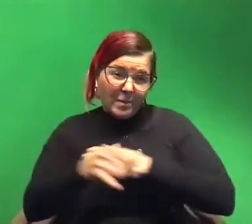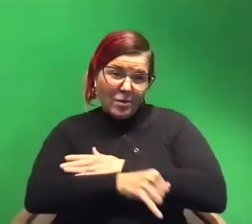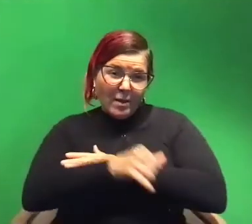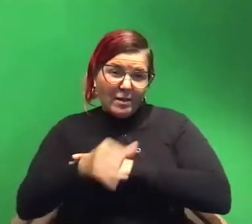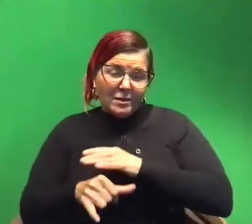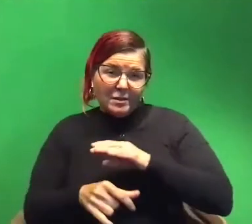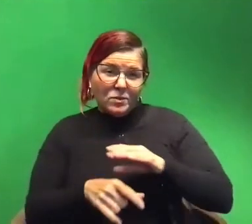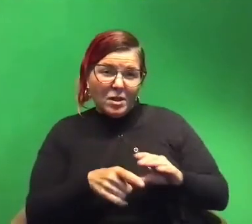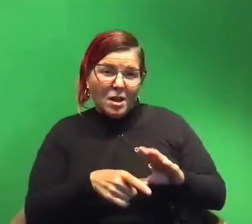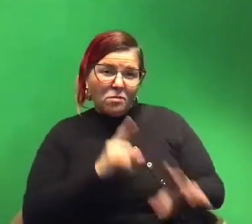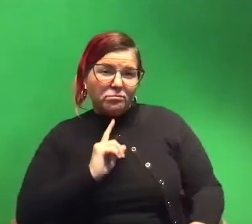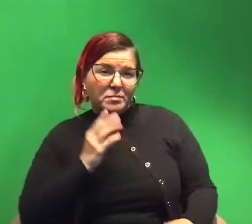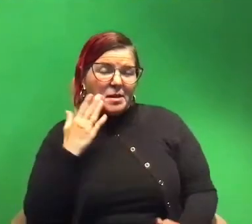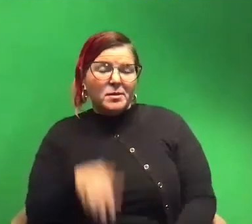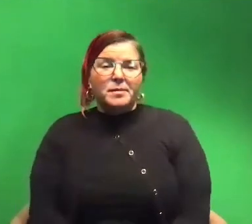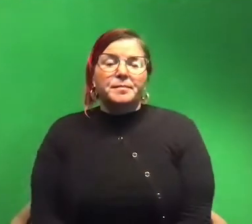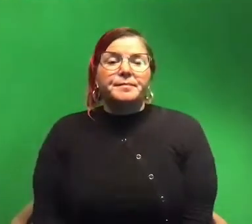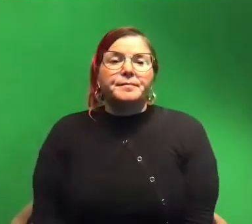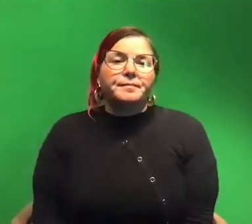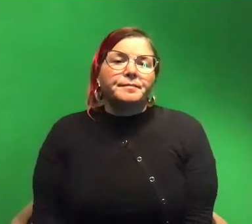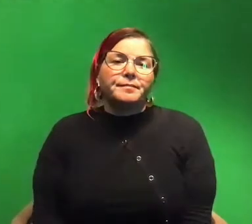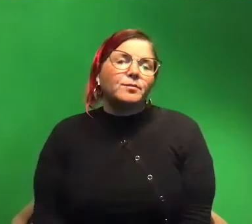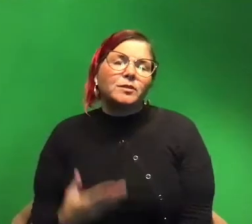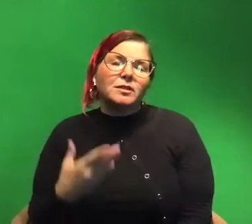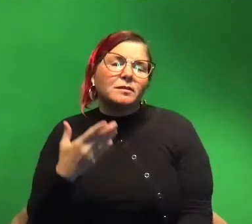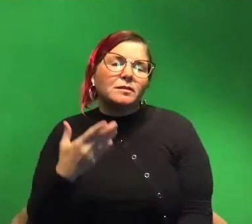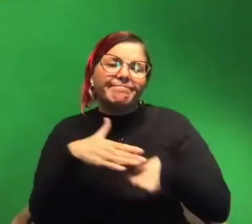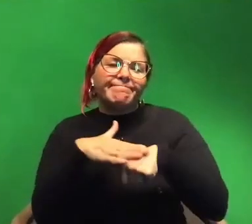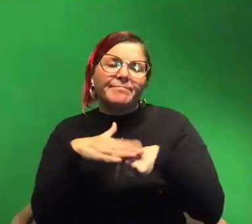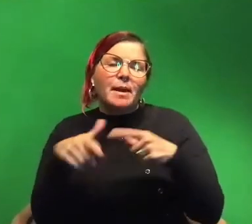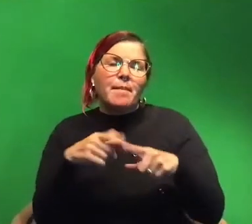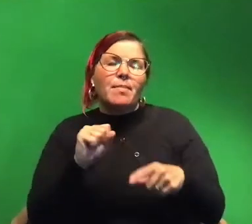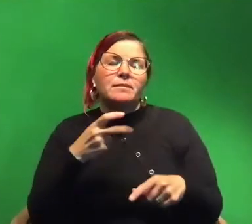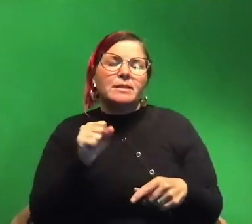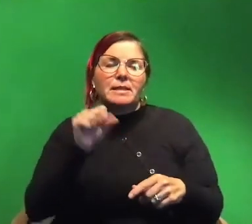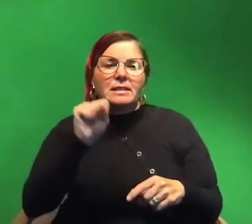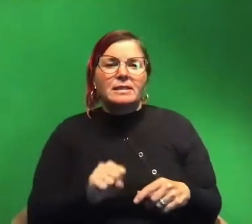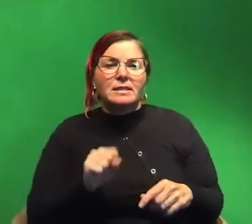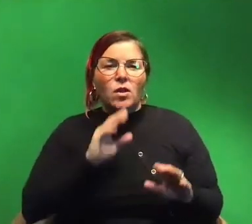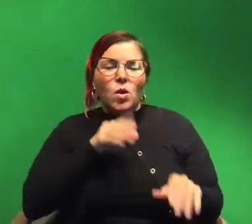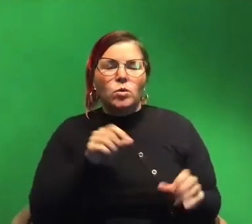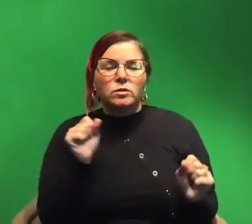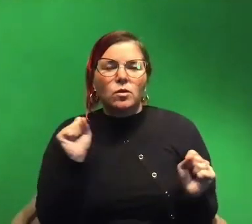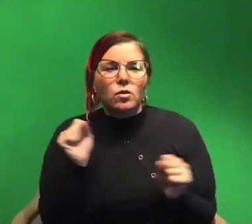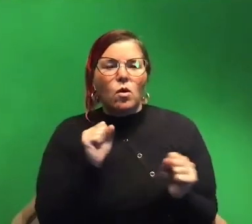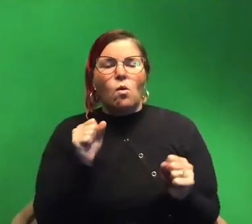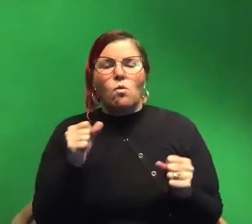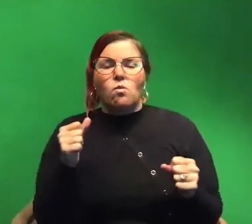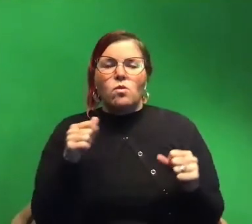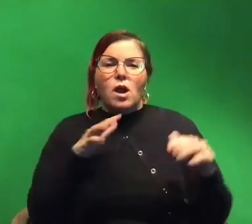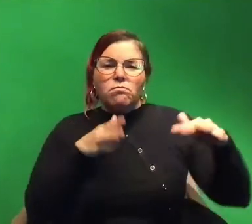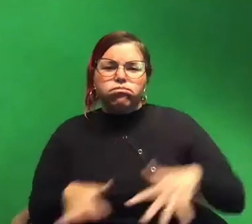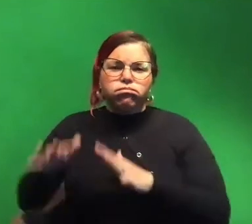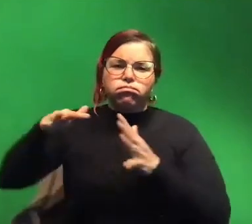um we don't know much about that species because the southern ocean is very cold very rough like the